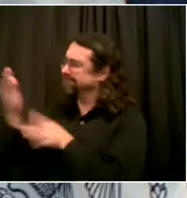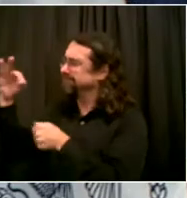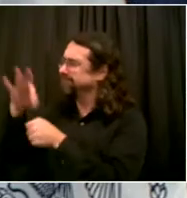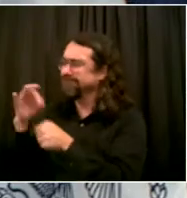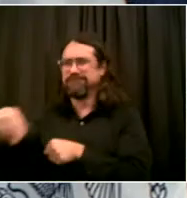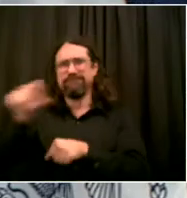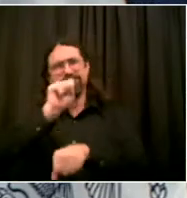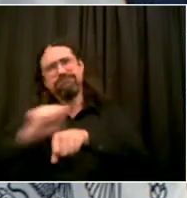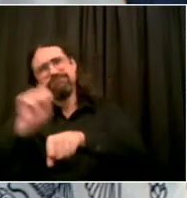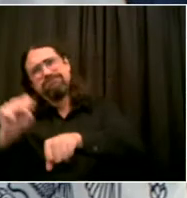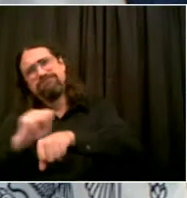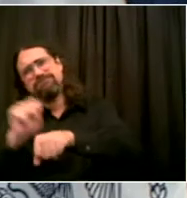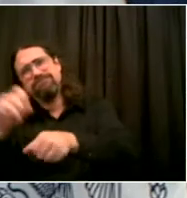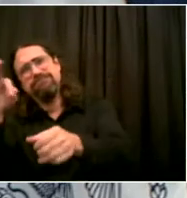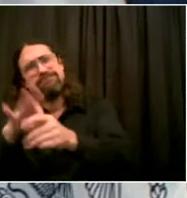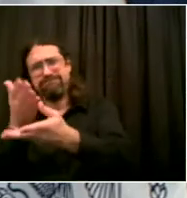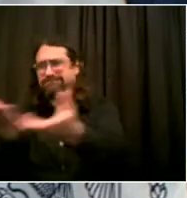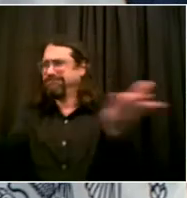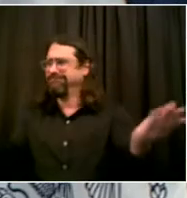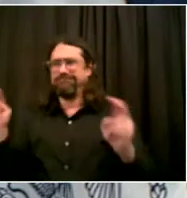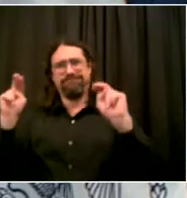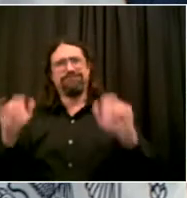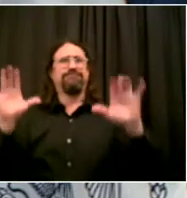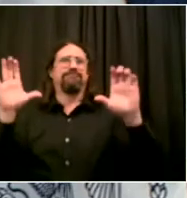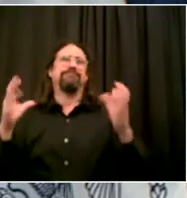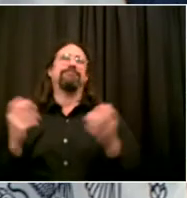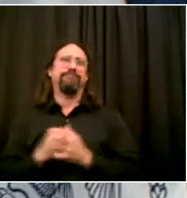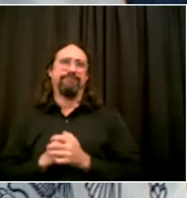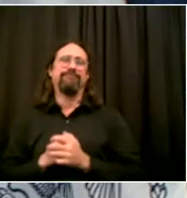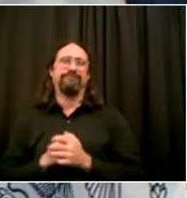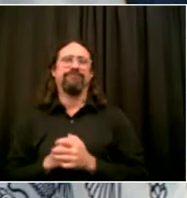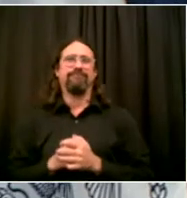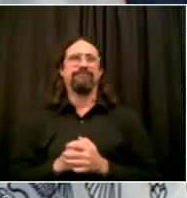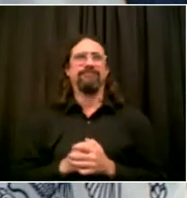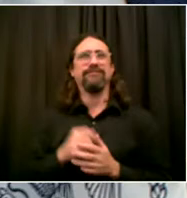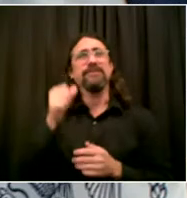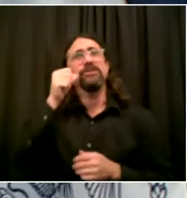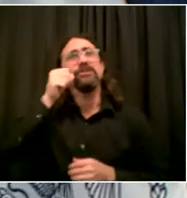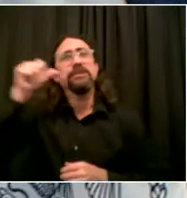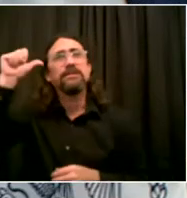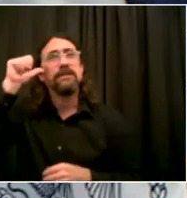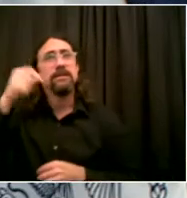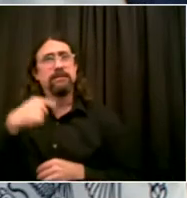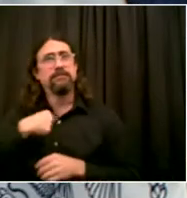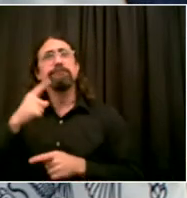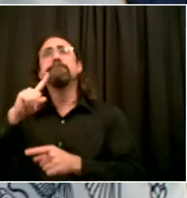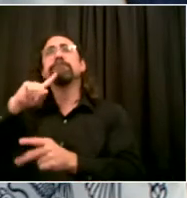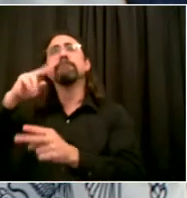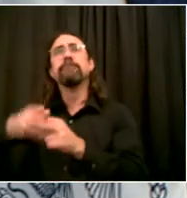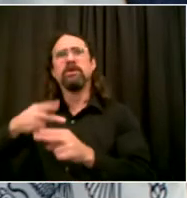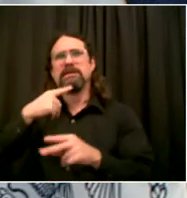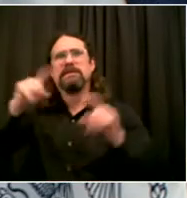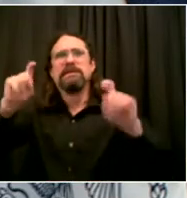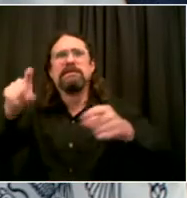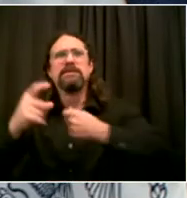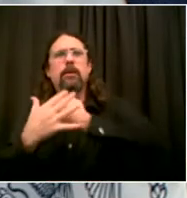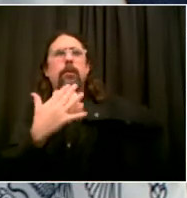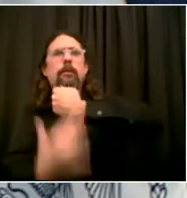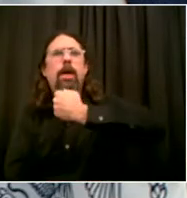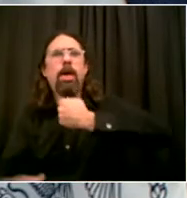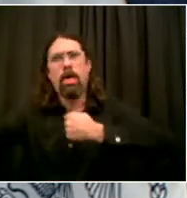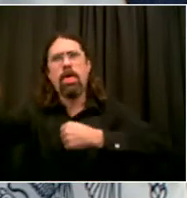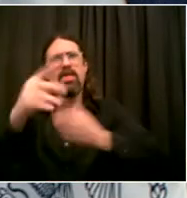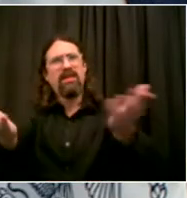protect folks who are in hospitals and protect our blood supply. People answer that call every time we put it out. New Yorkers just